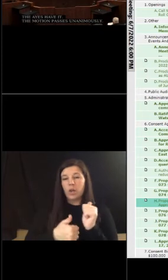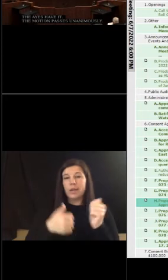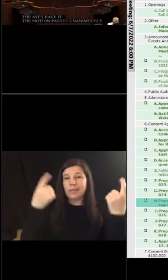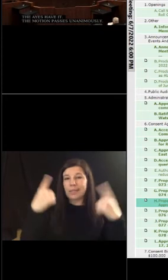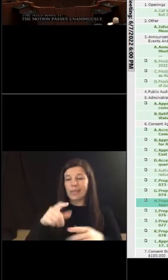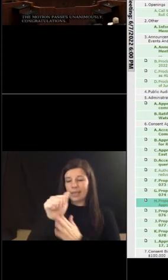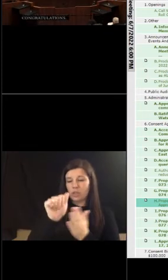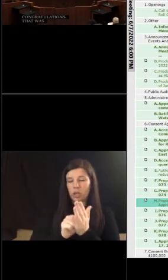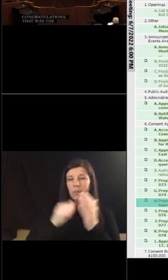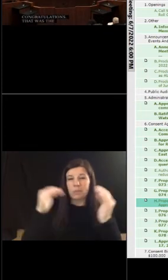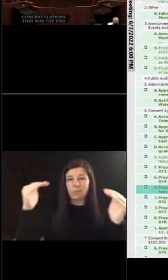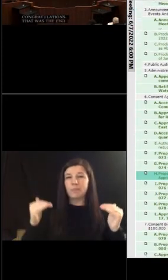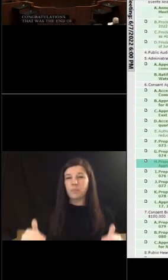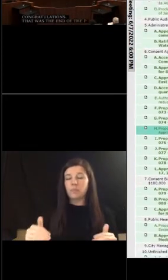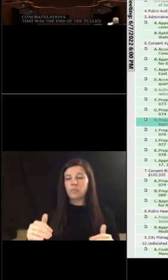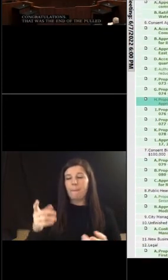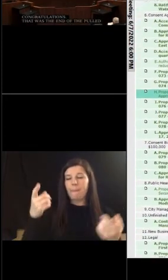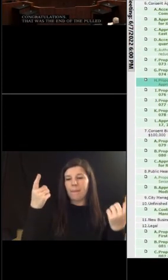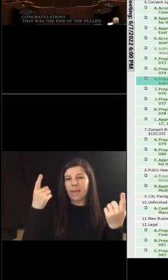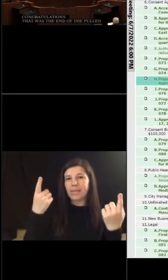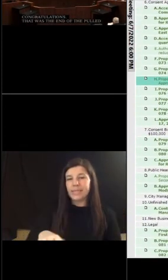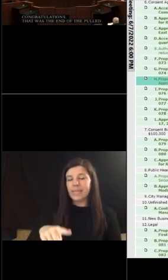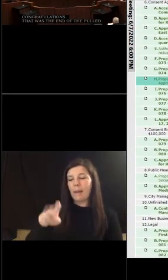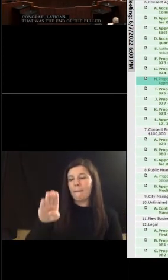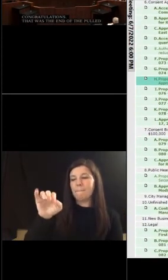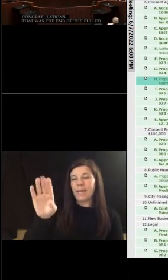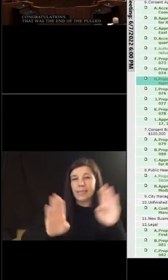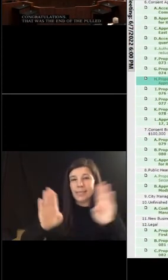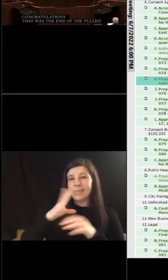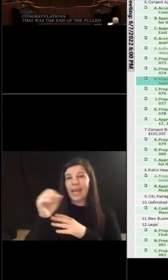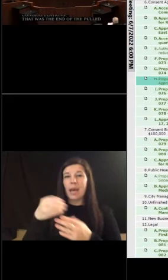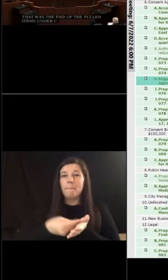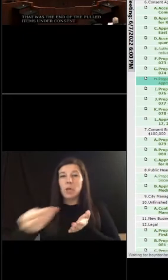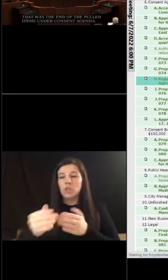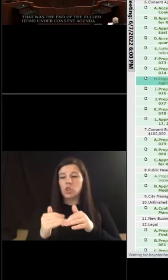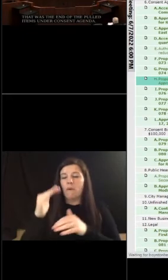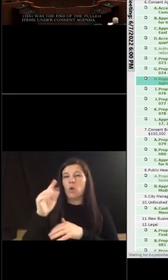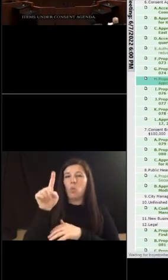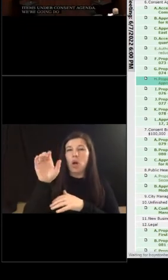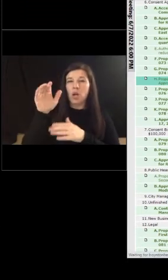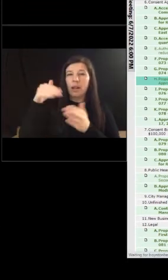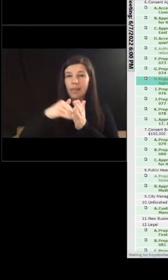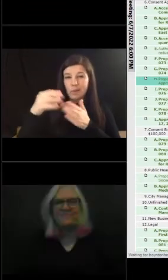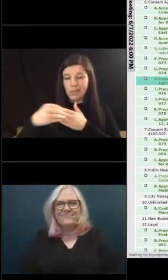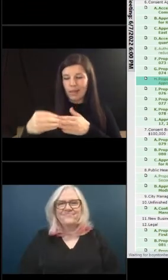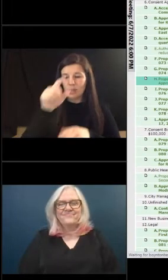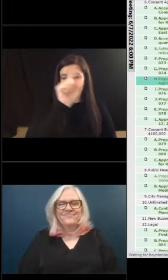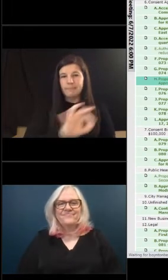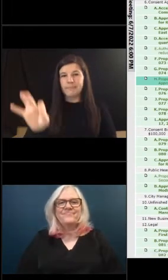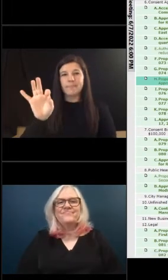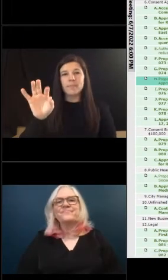next consent section consent bids and purchases over 100 000 i'd like to pull item 7a